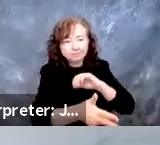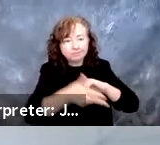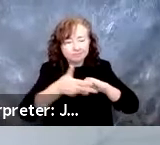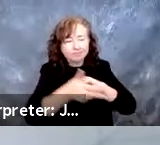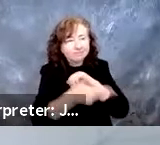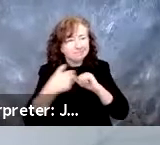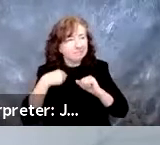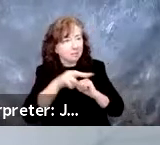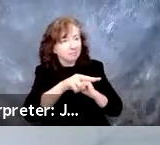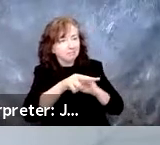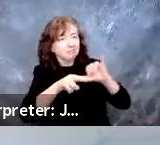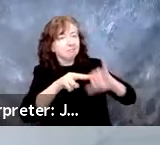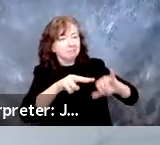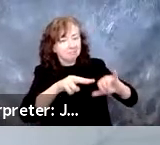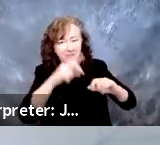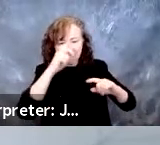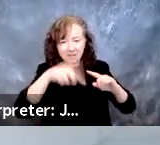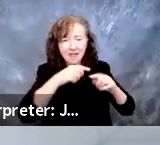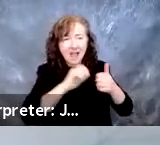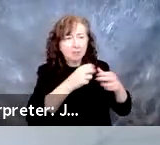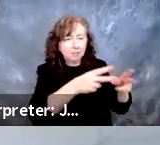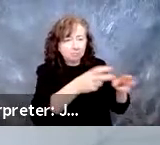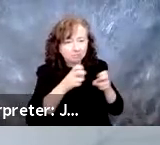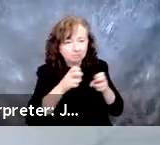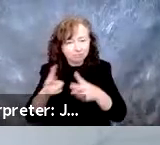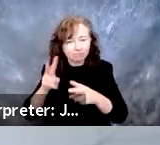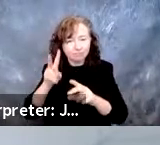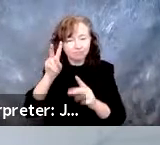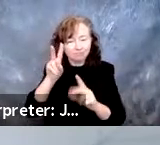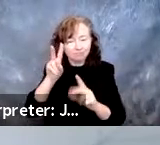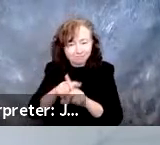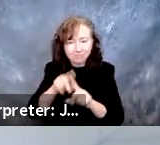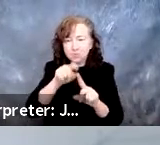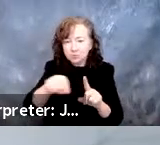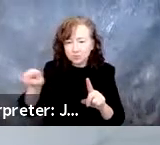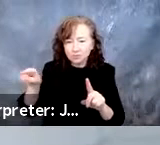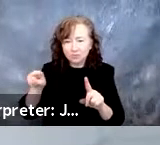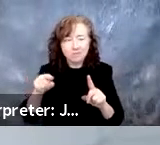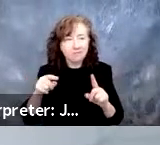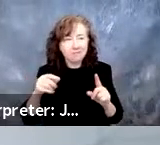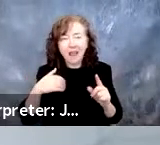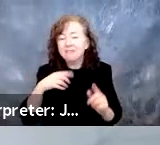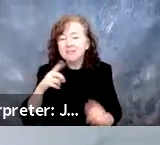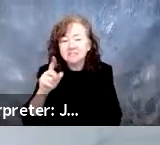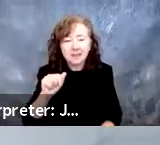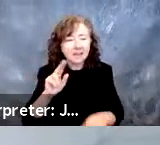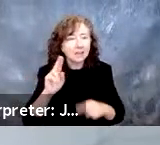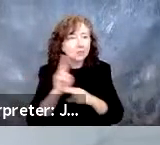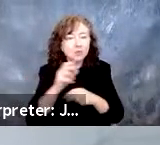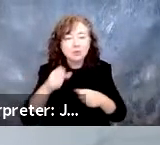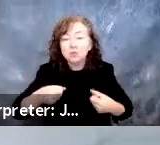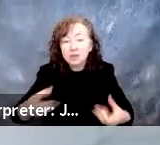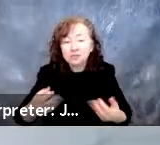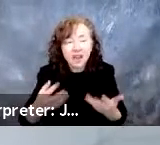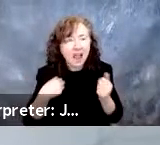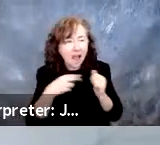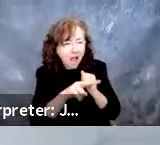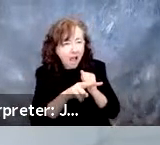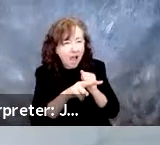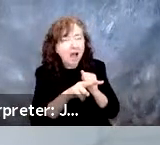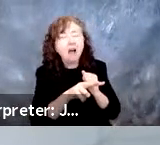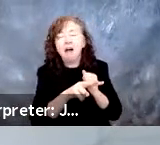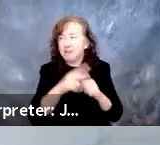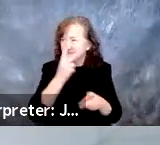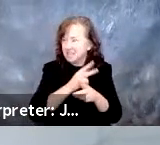invention and be accessible if they had a disability and were in a wheelchair. We're devoted to making a life of moving